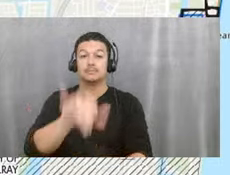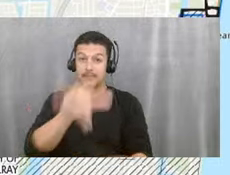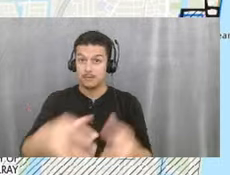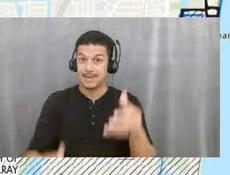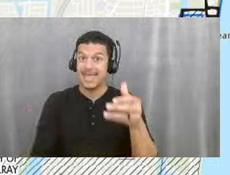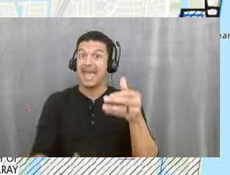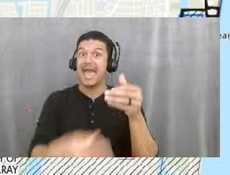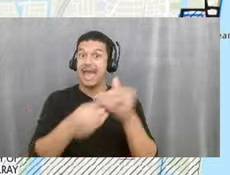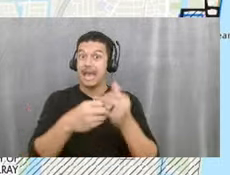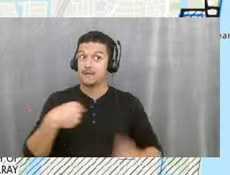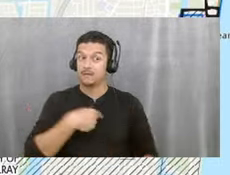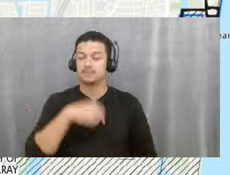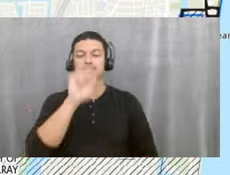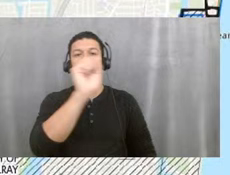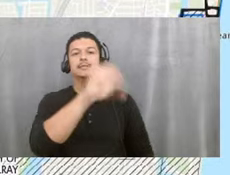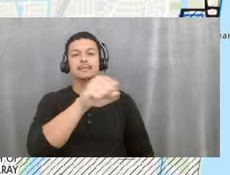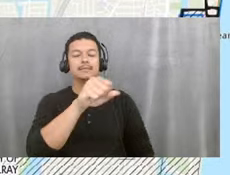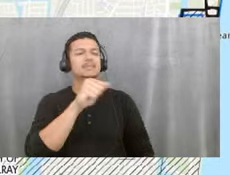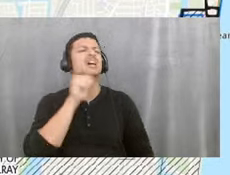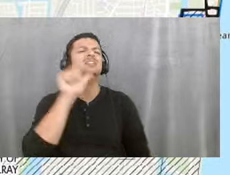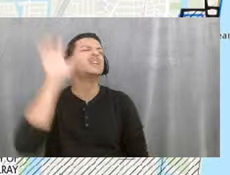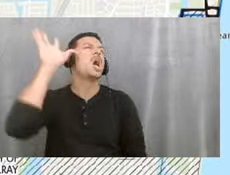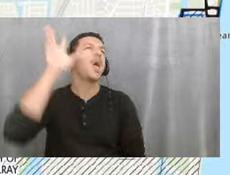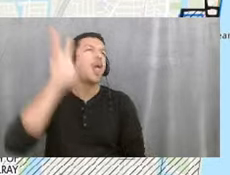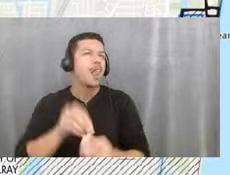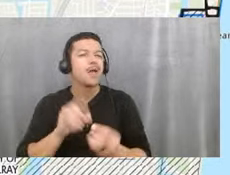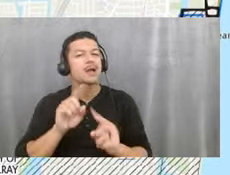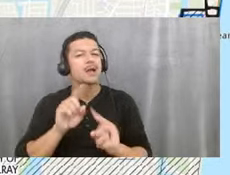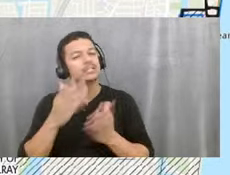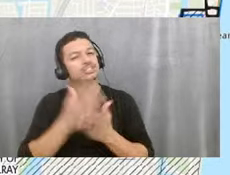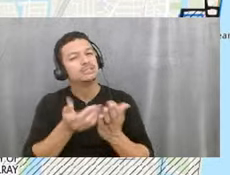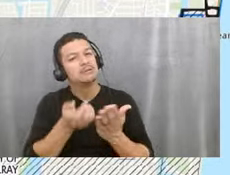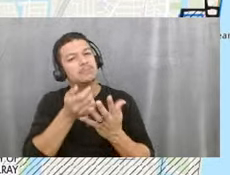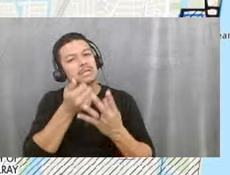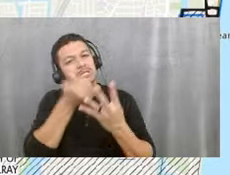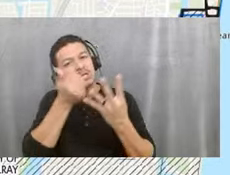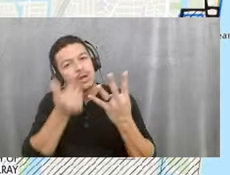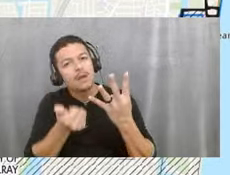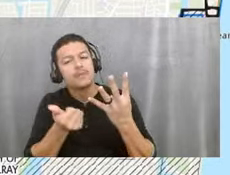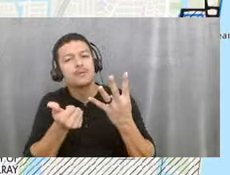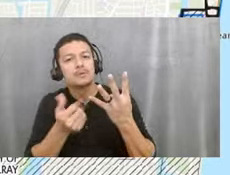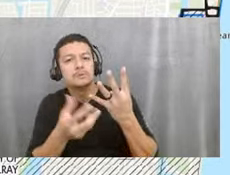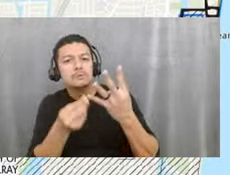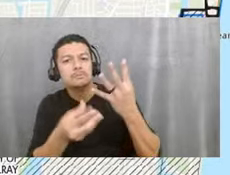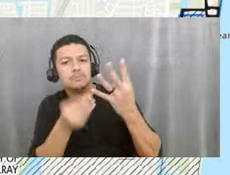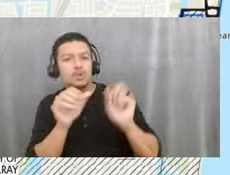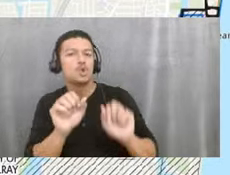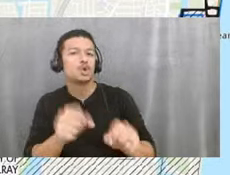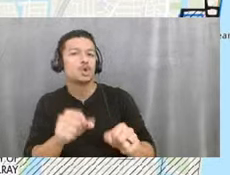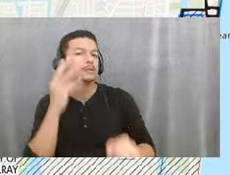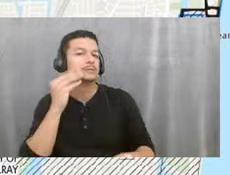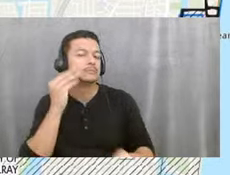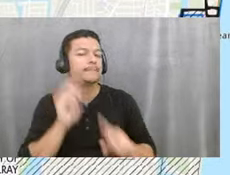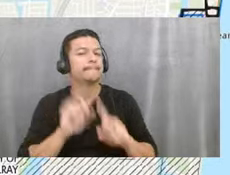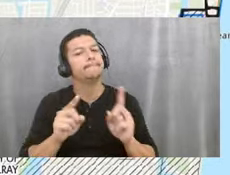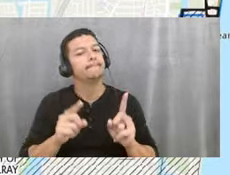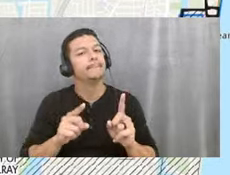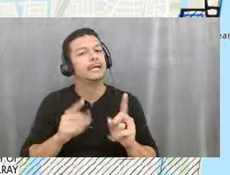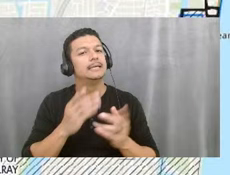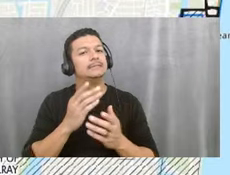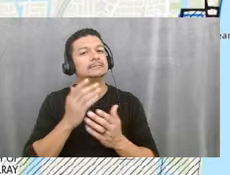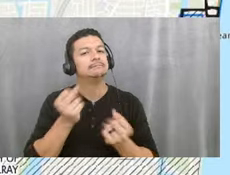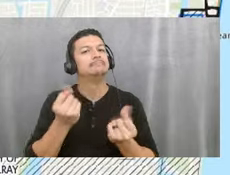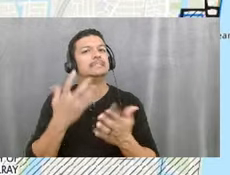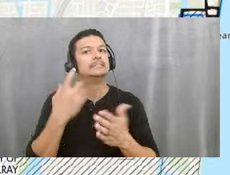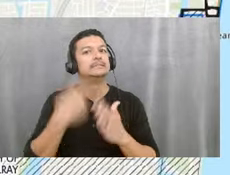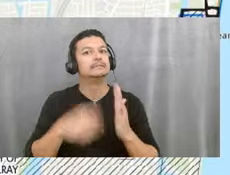isn't all inclusive. I'll explain later. There are some ancillary increases that we would, um, experience, but there are also several costs that we haven't talked